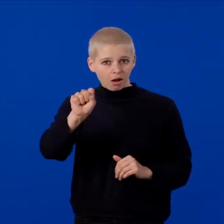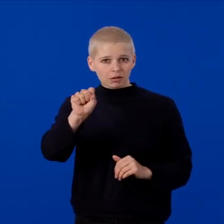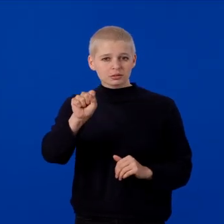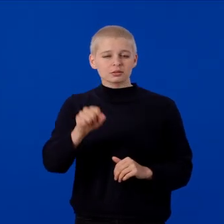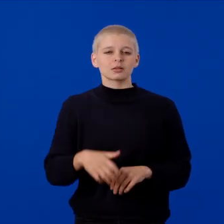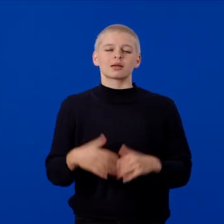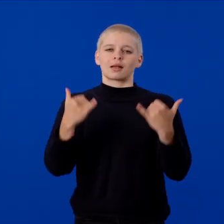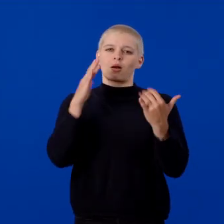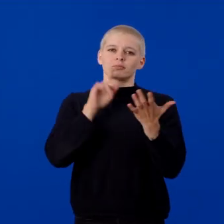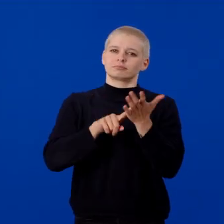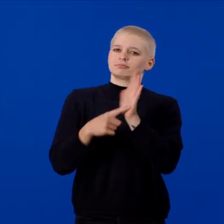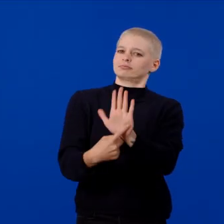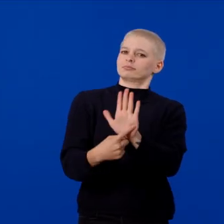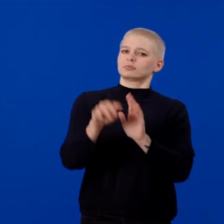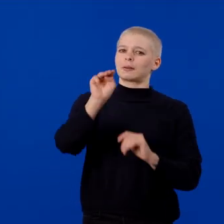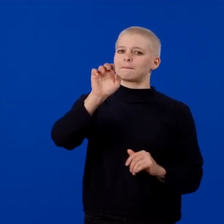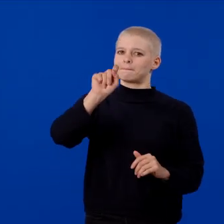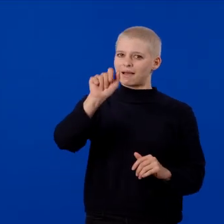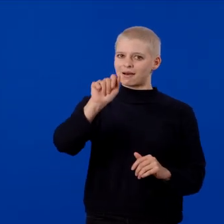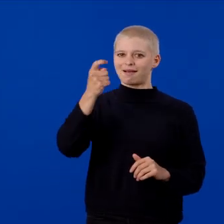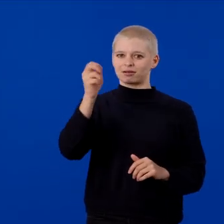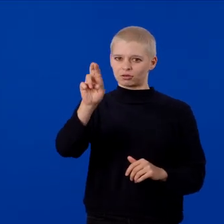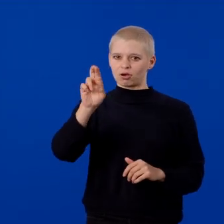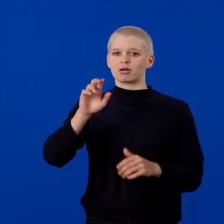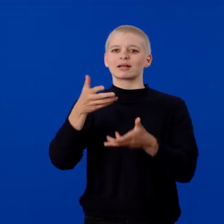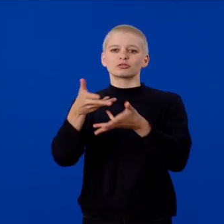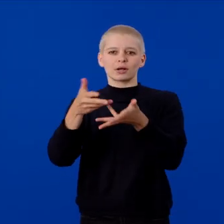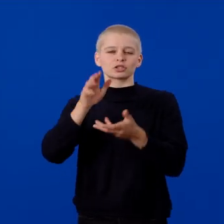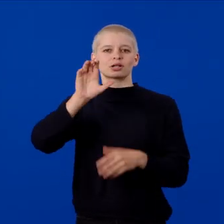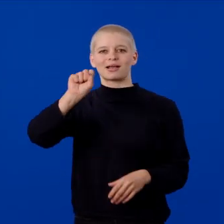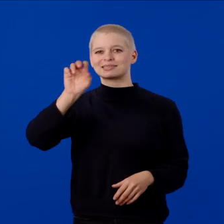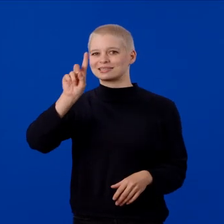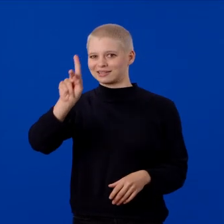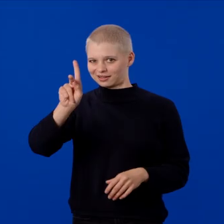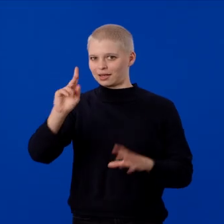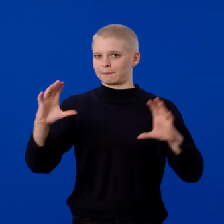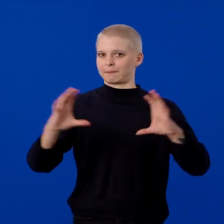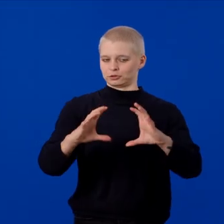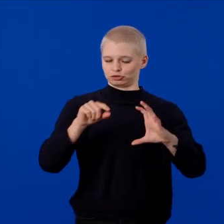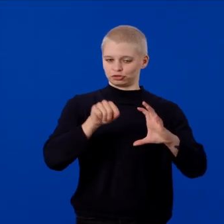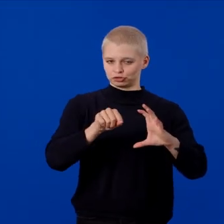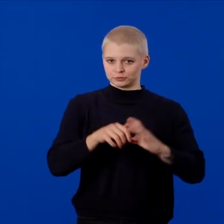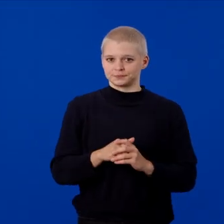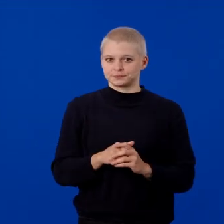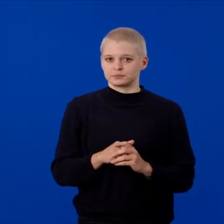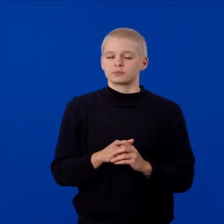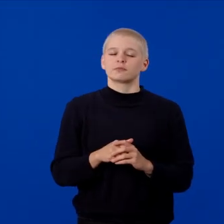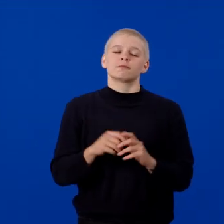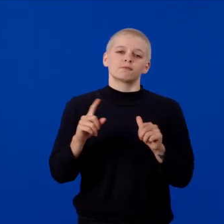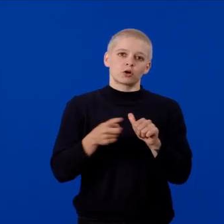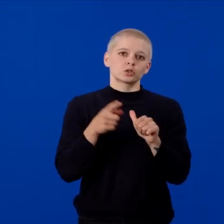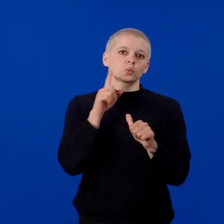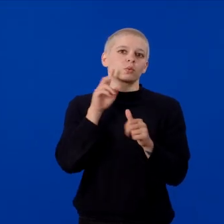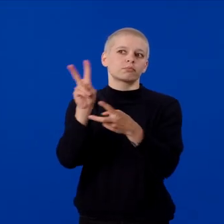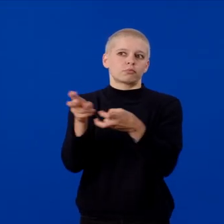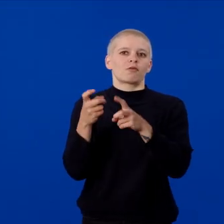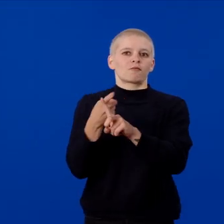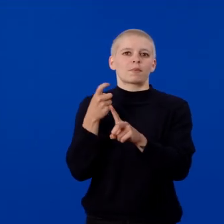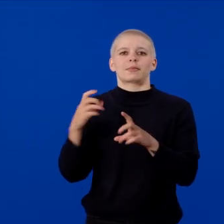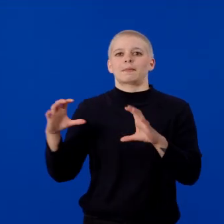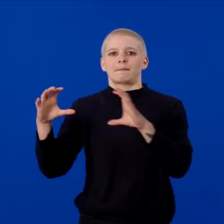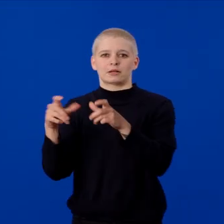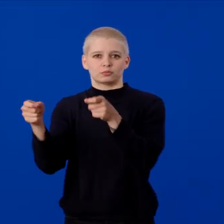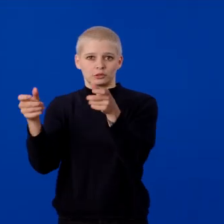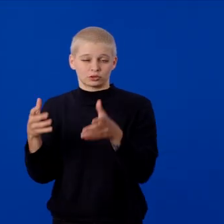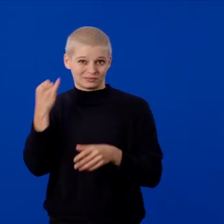introduce you to the Meta XR Interaction SDK package. First, let's get it from the Package Manager. If you don't